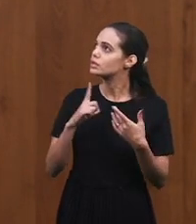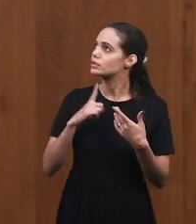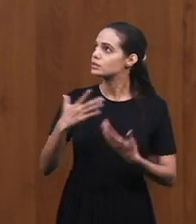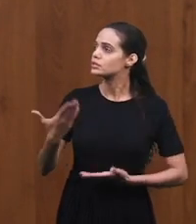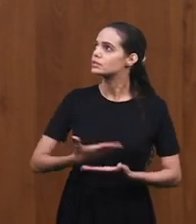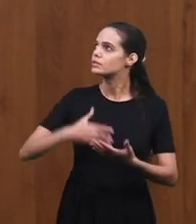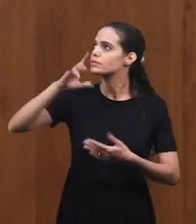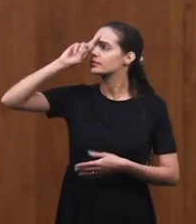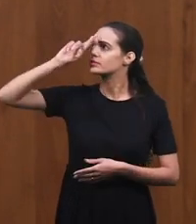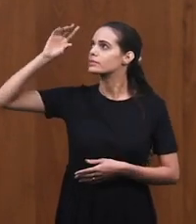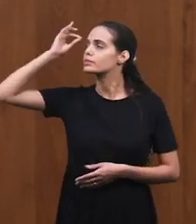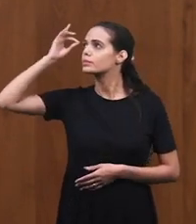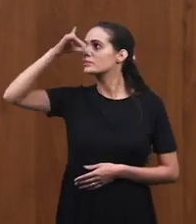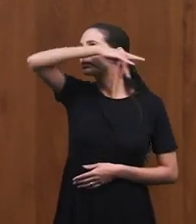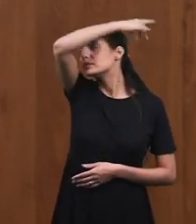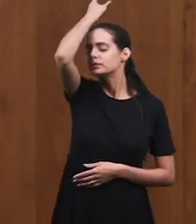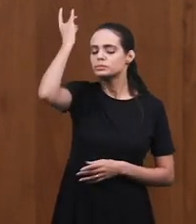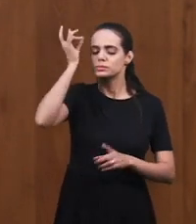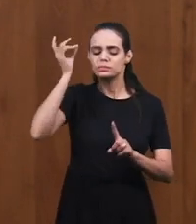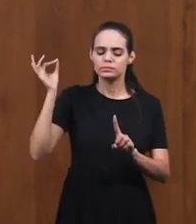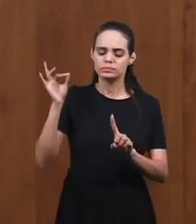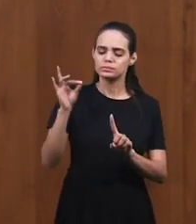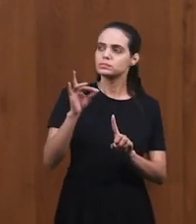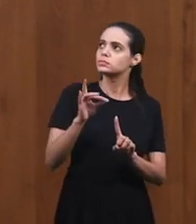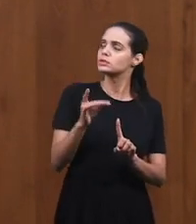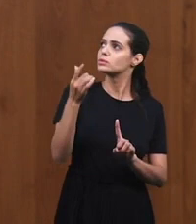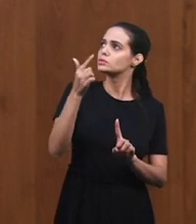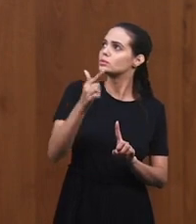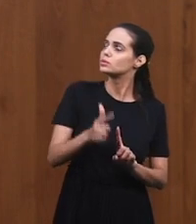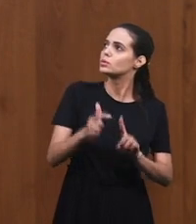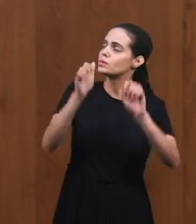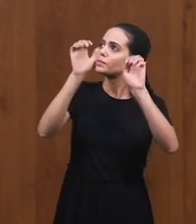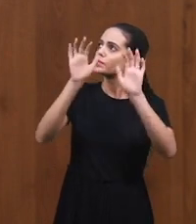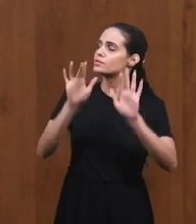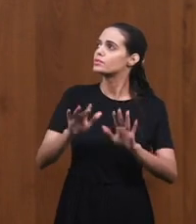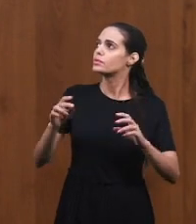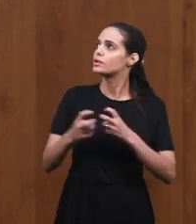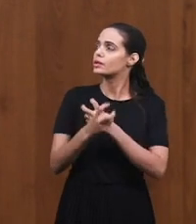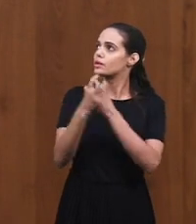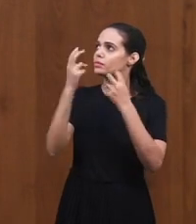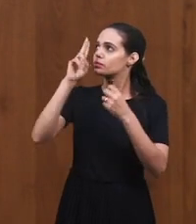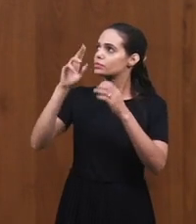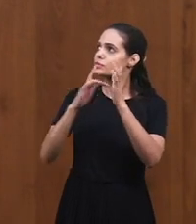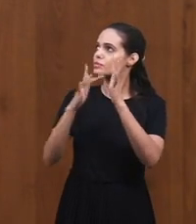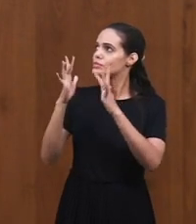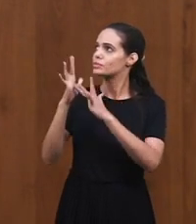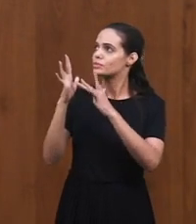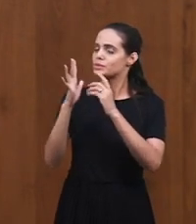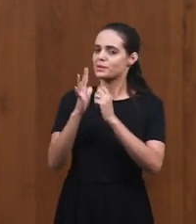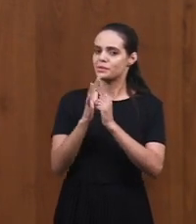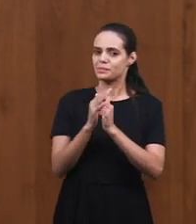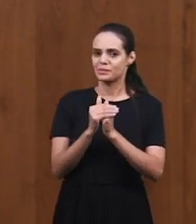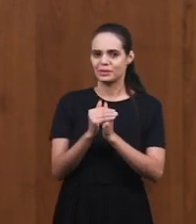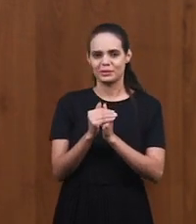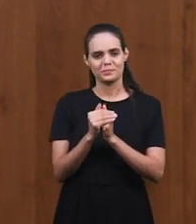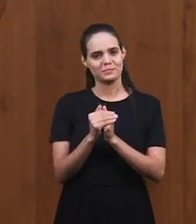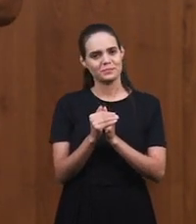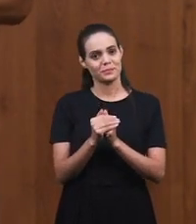Fill them with your Holy Spirit. Renew the faith and the blessing of the Lord. We plead in Jesus' name. Amen.